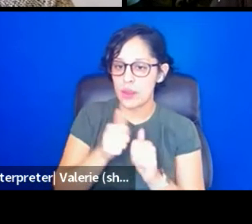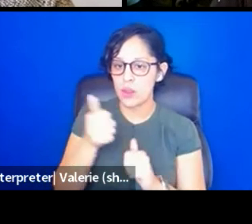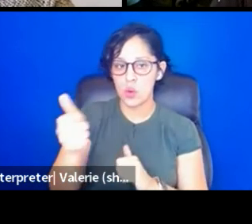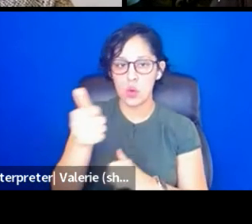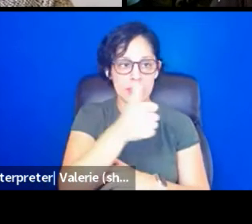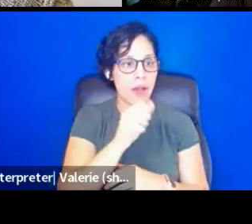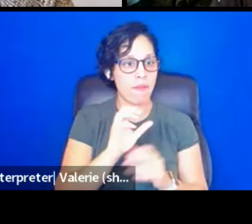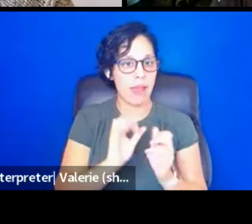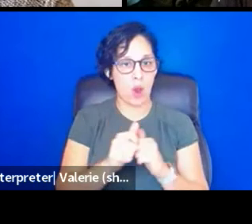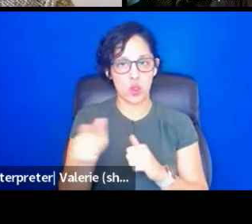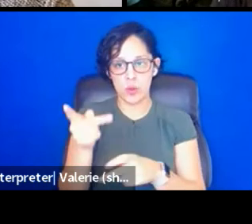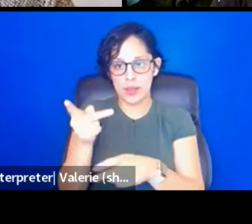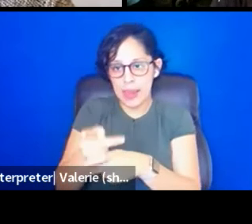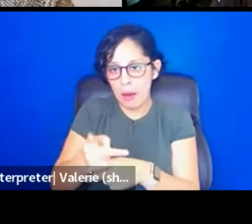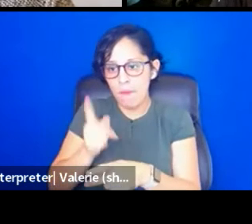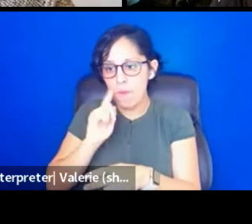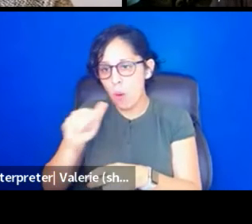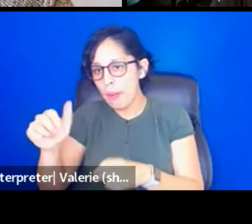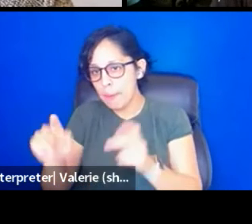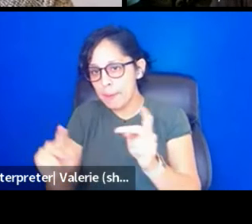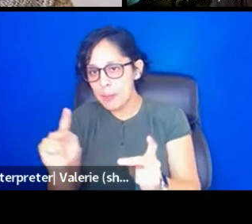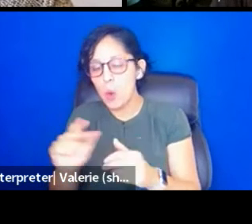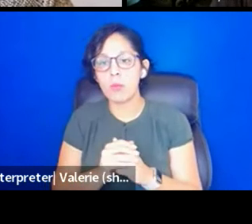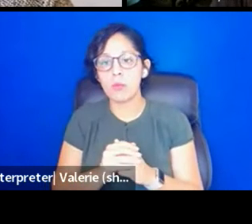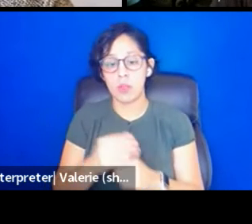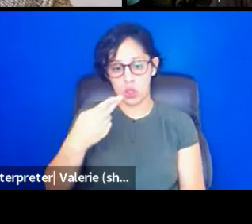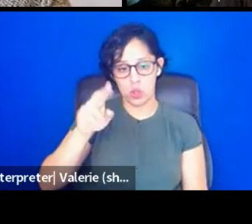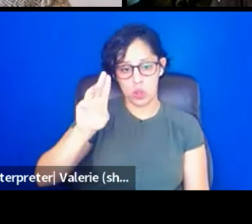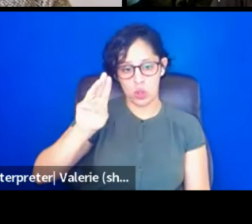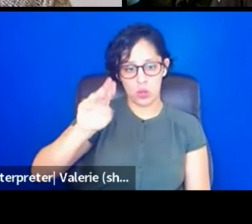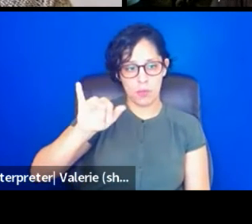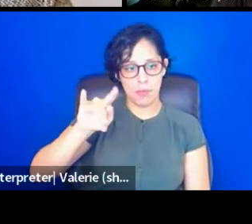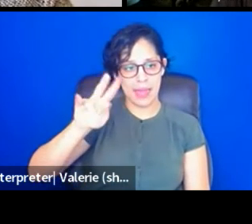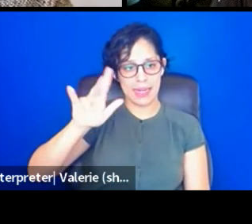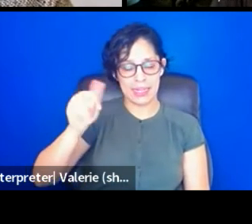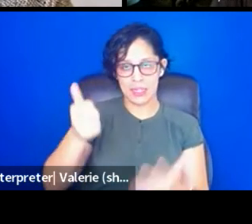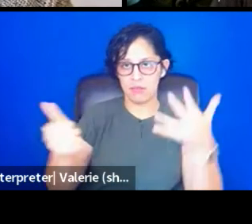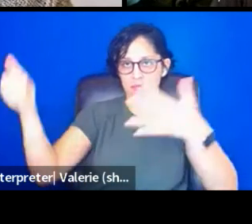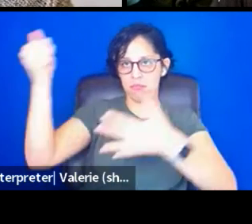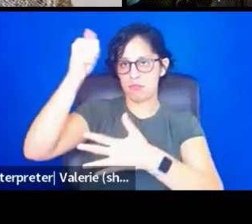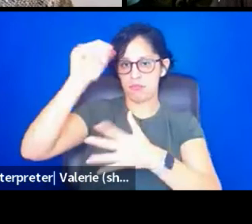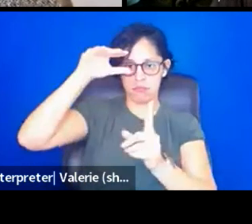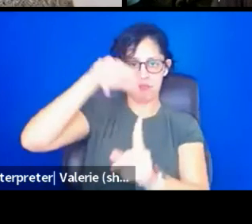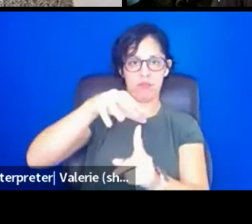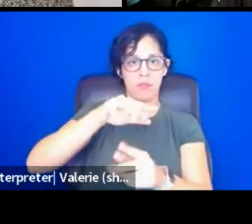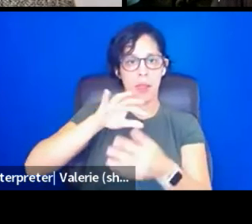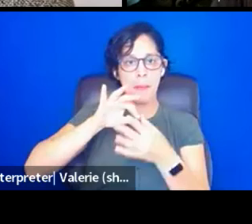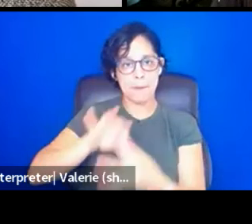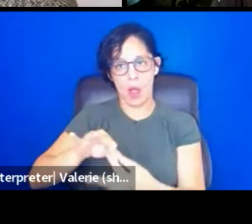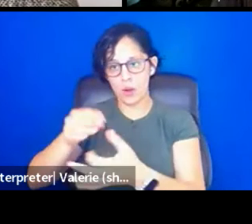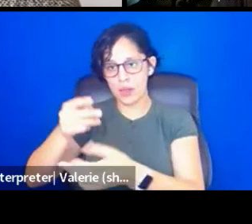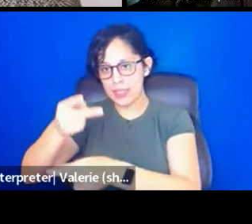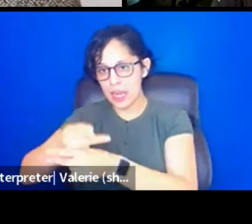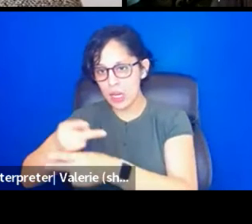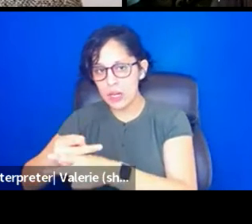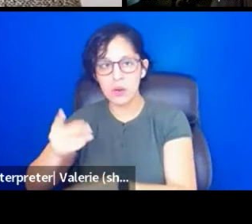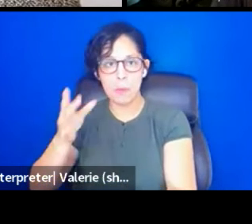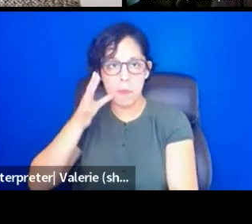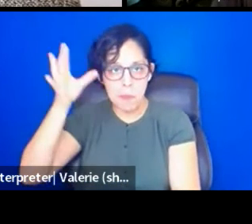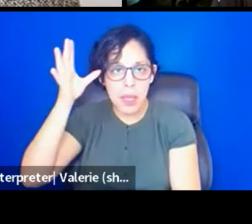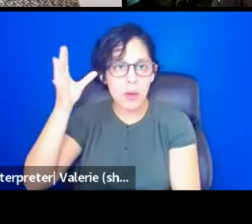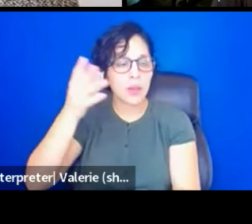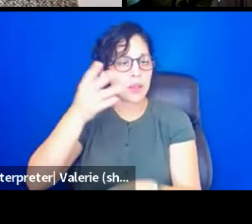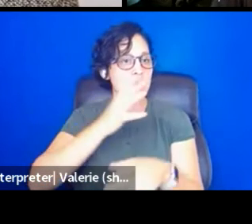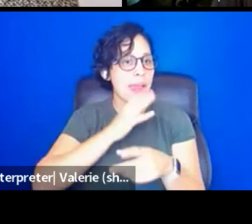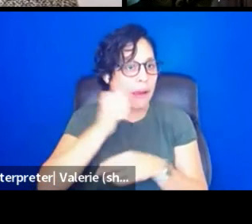you take care of others. Centering humanity at the PAL Summit is about caregiving, is parenting, elder care, other care, but